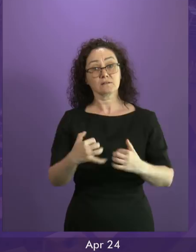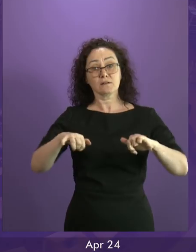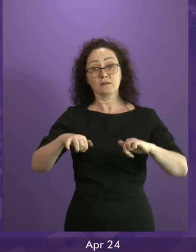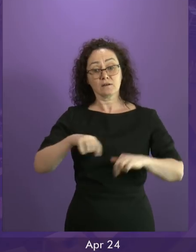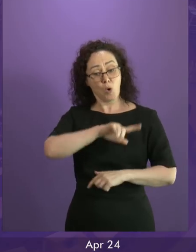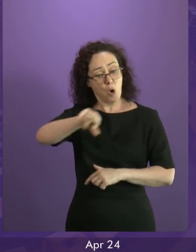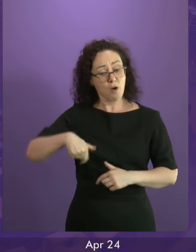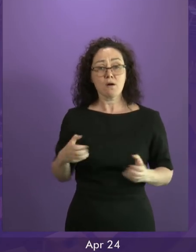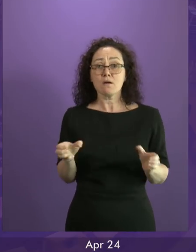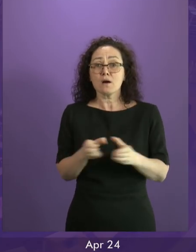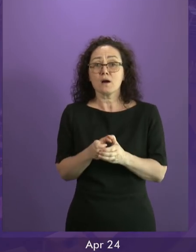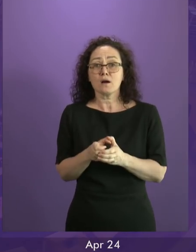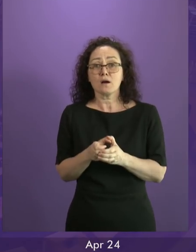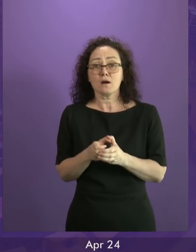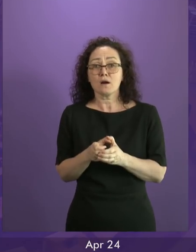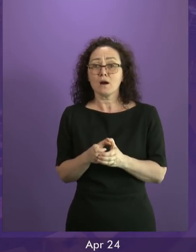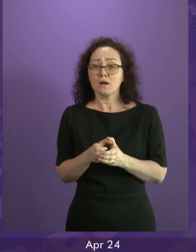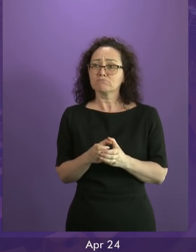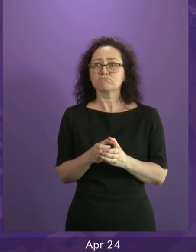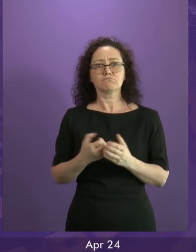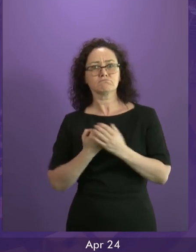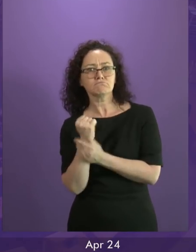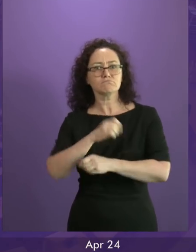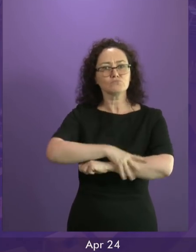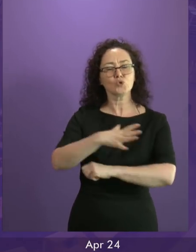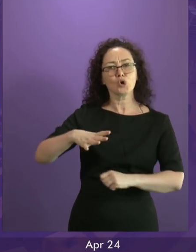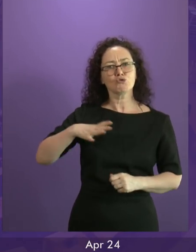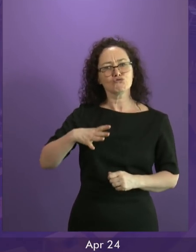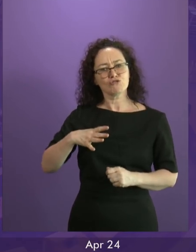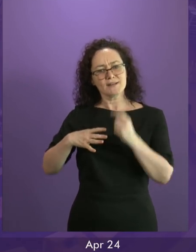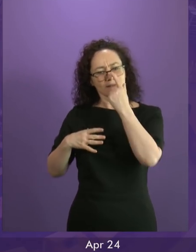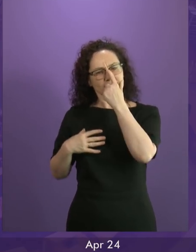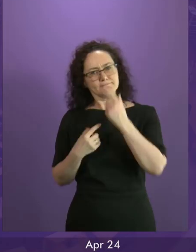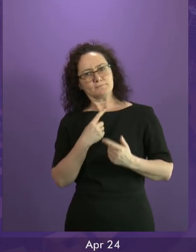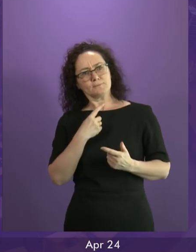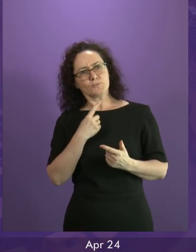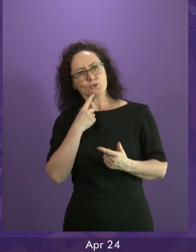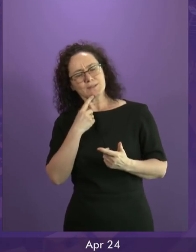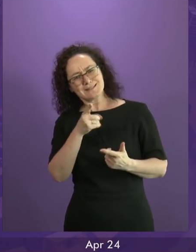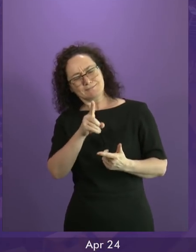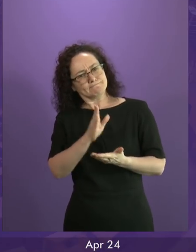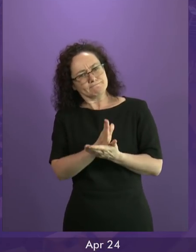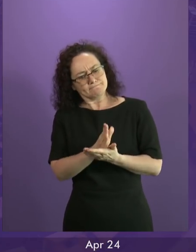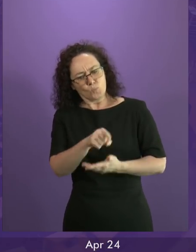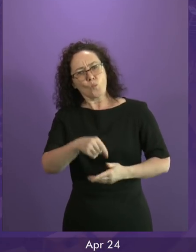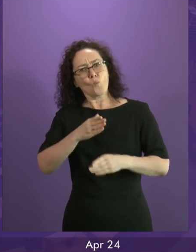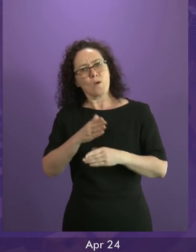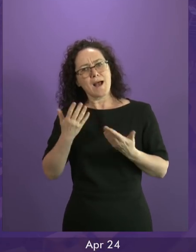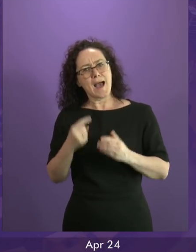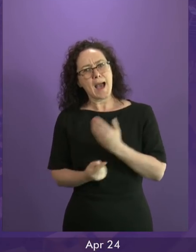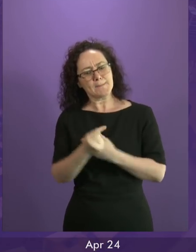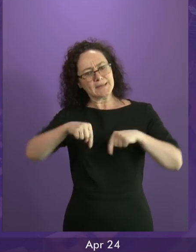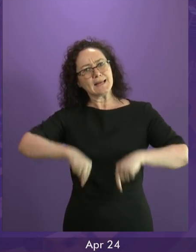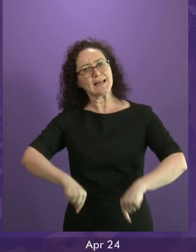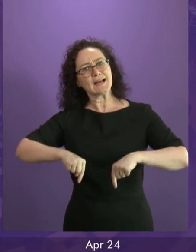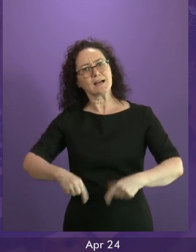to take on the many myths that surround it. In Scotland, we know, we understand that the Westminster approach to migration,